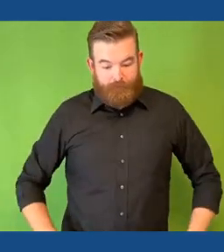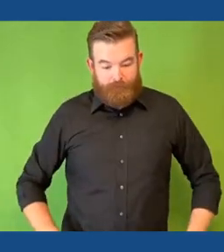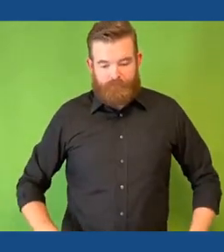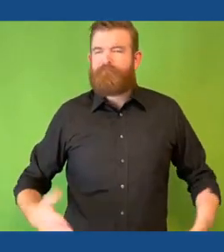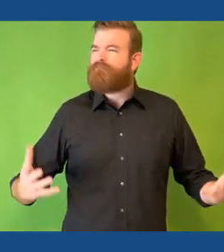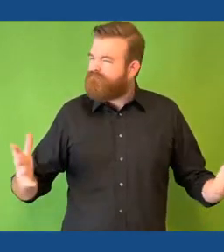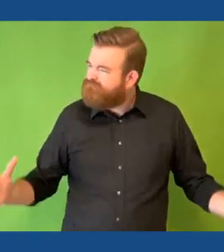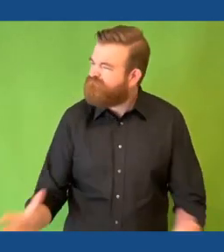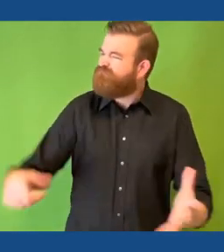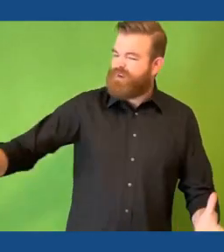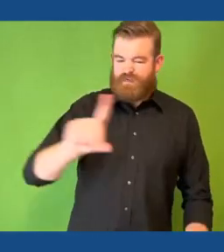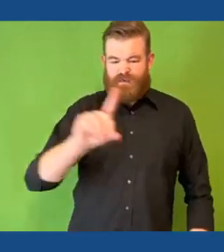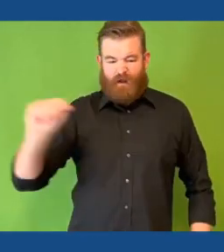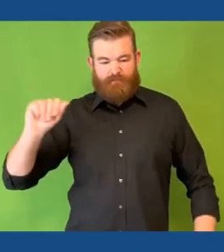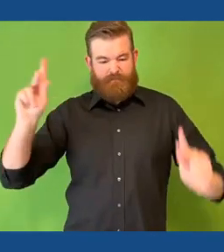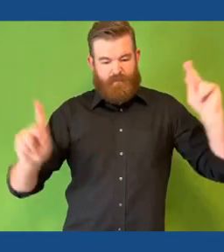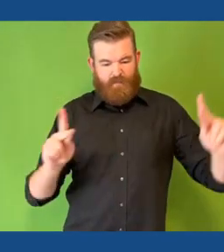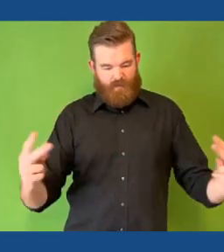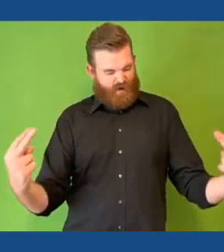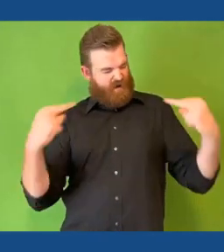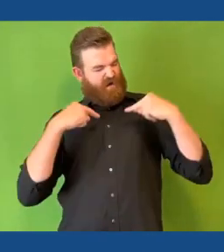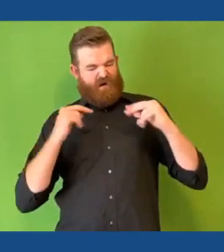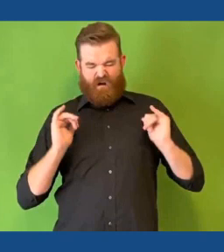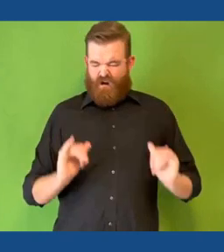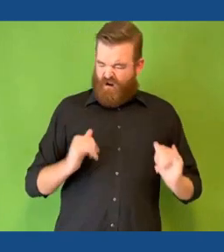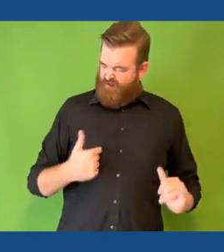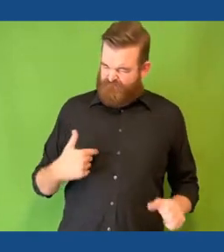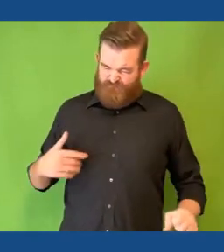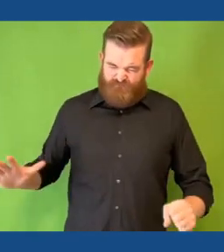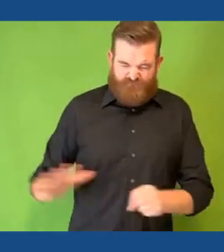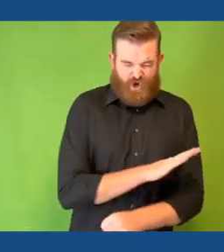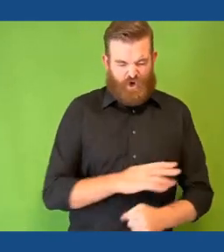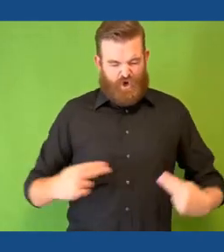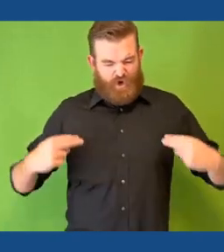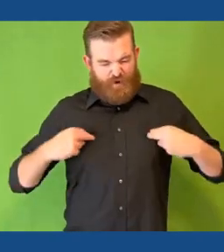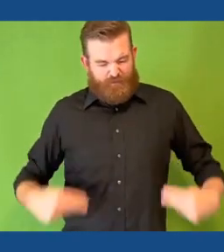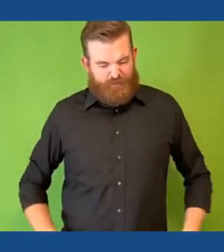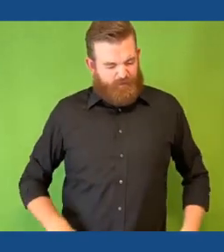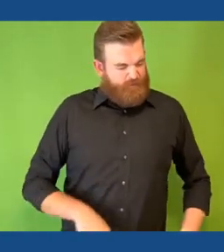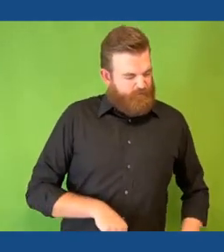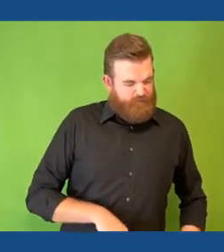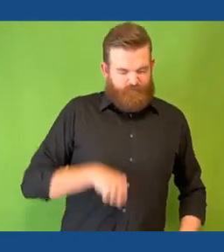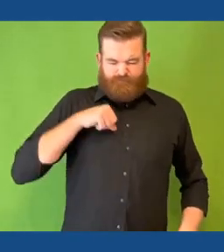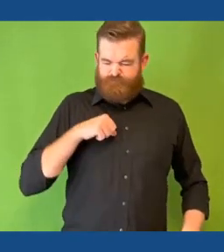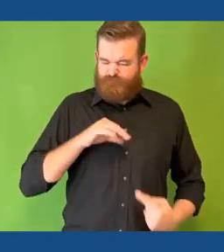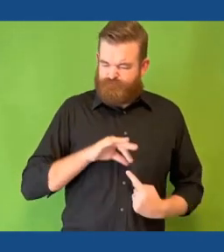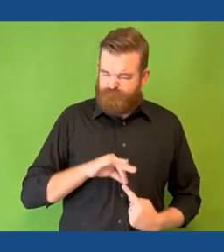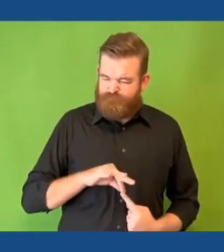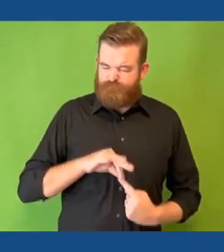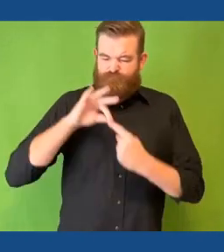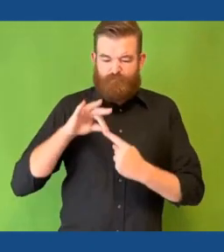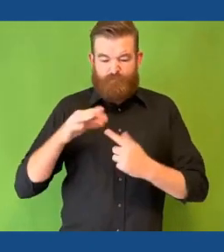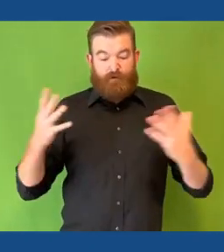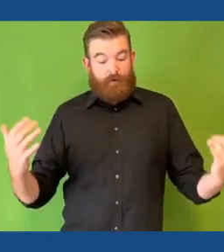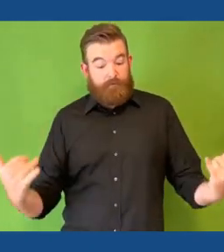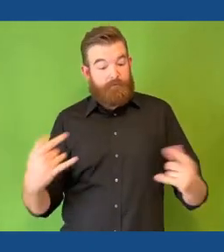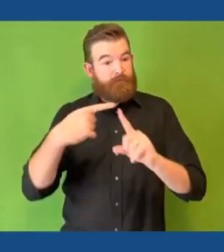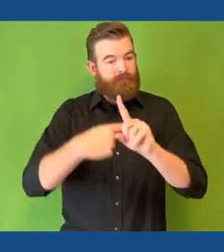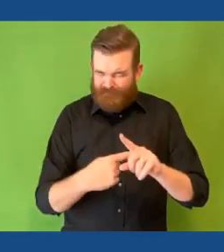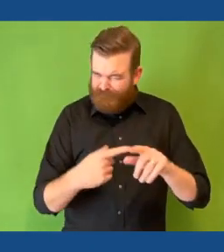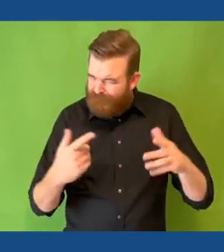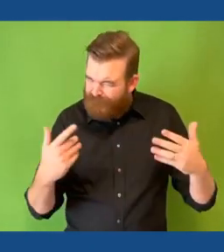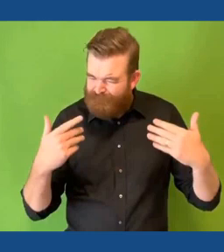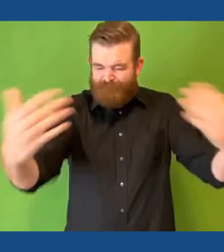invites people with disabilities to embrace the whole person that they are and to be proud of all the things that make them a unique human being. This month